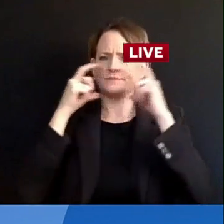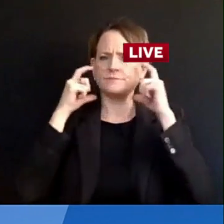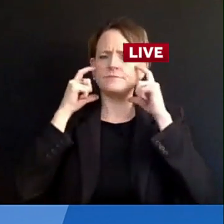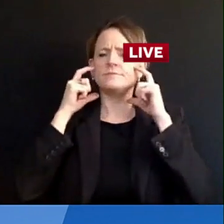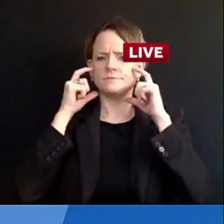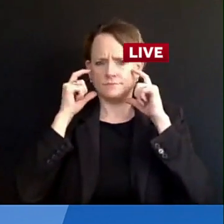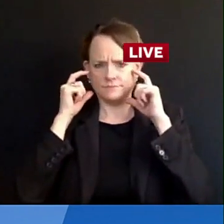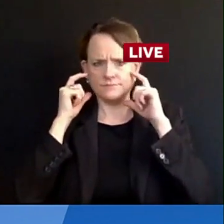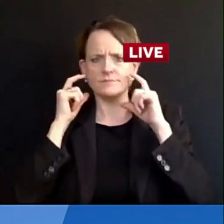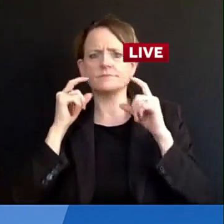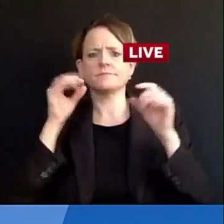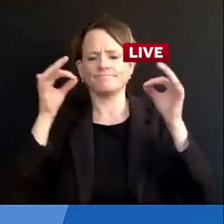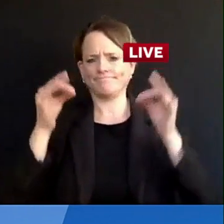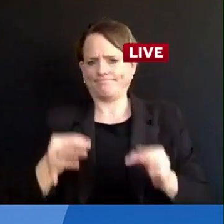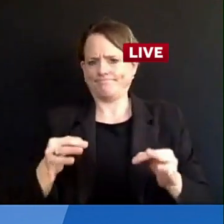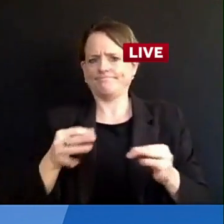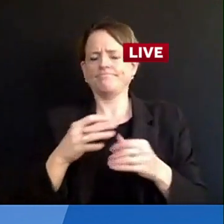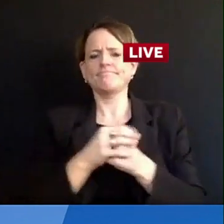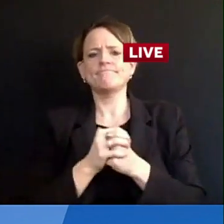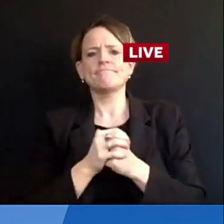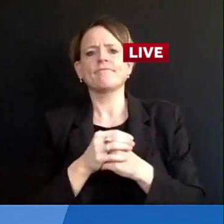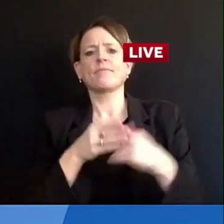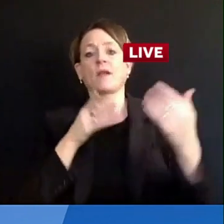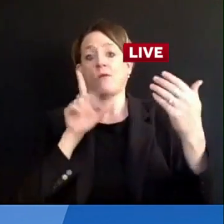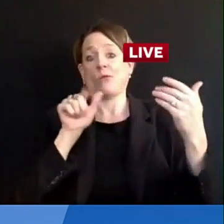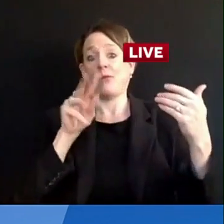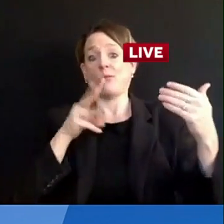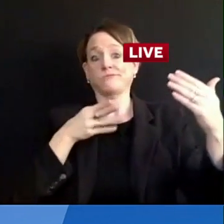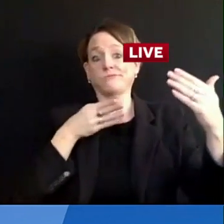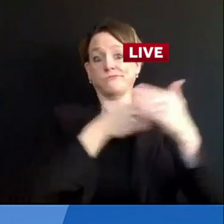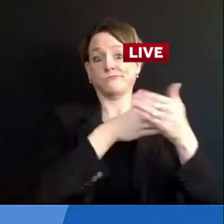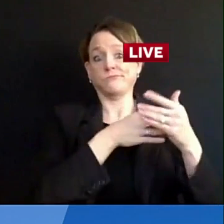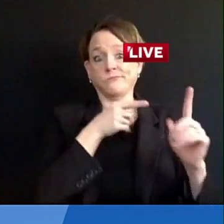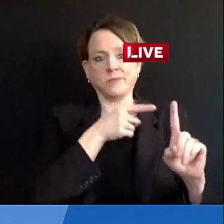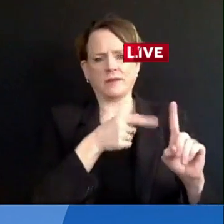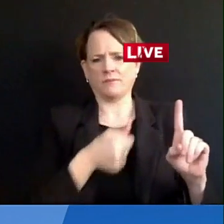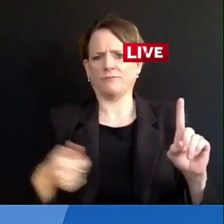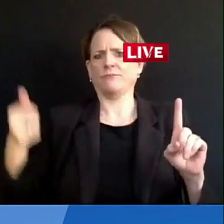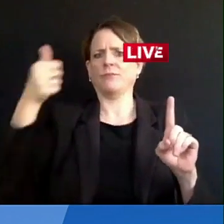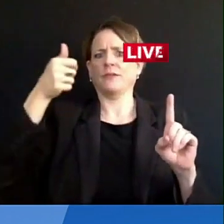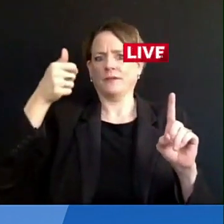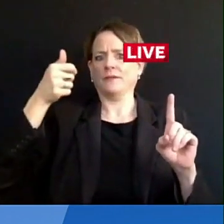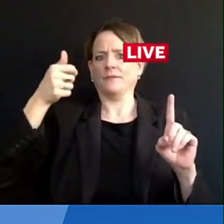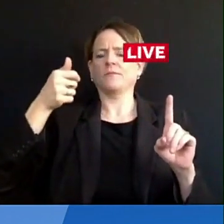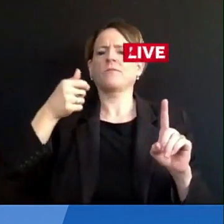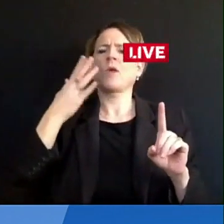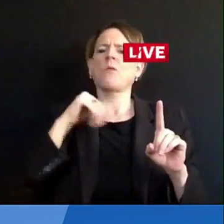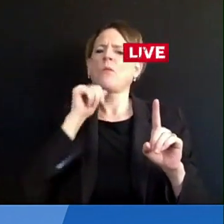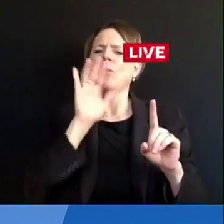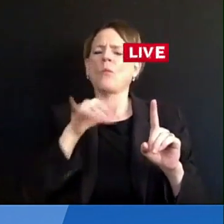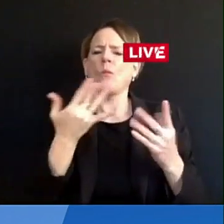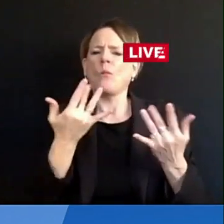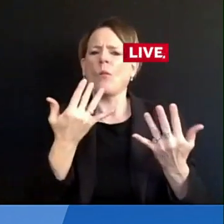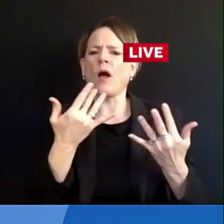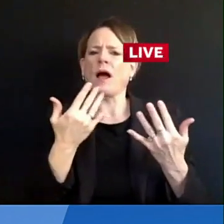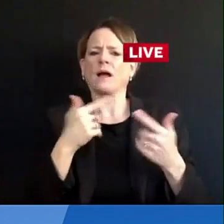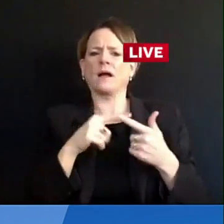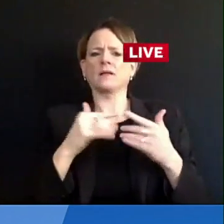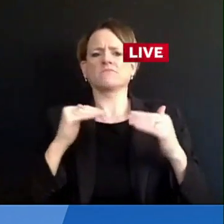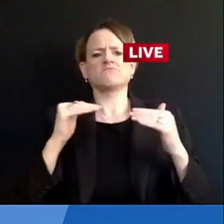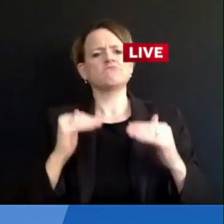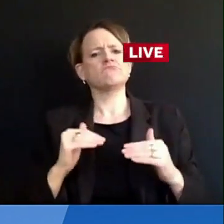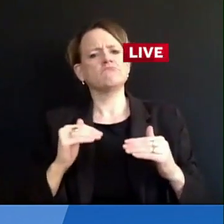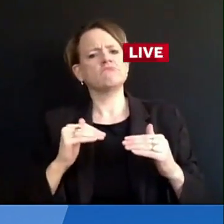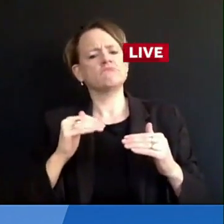for the summary judgment from the lower court that the plaintiff's lawyers had originally asked for